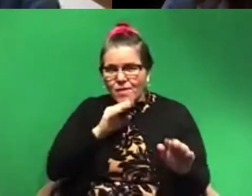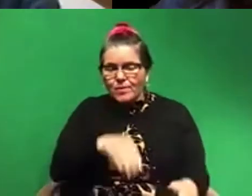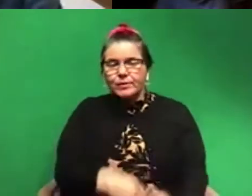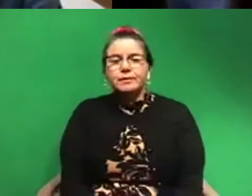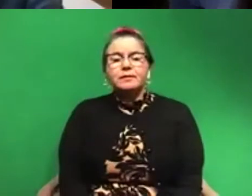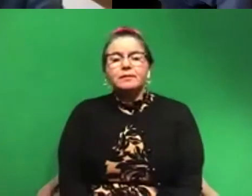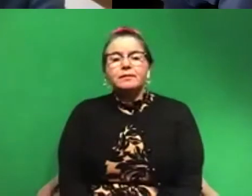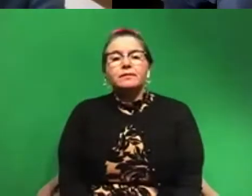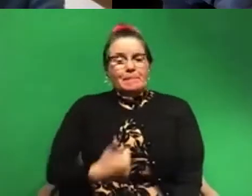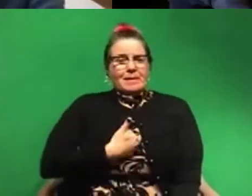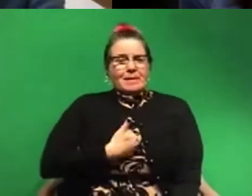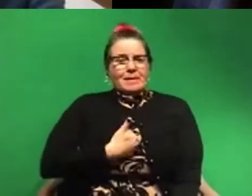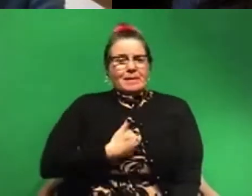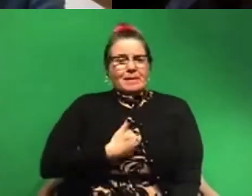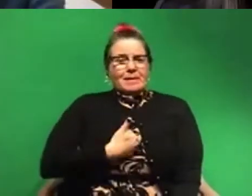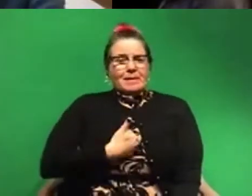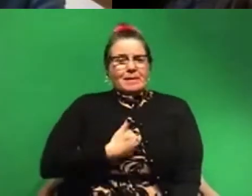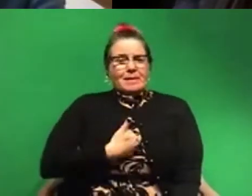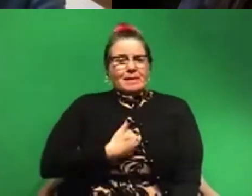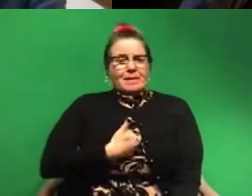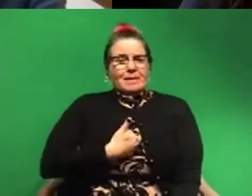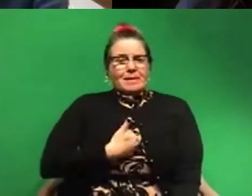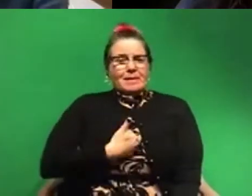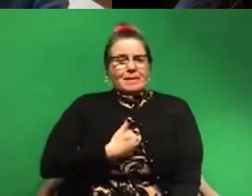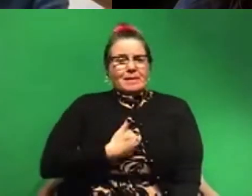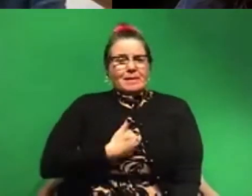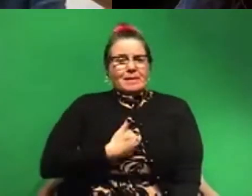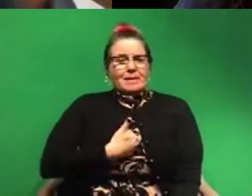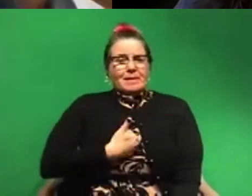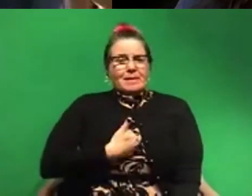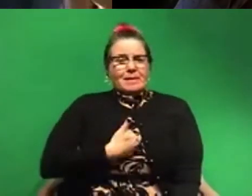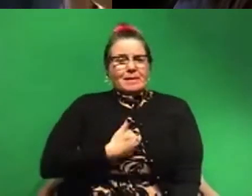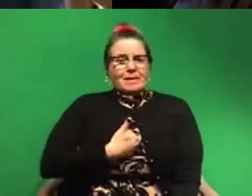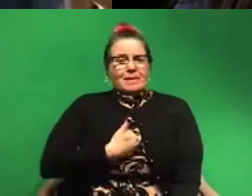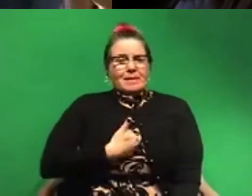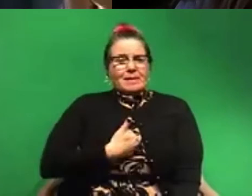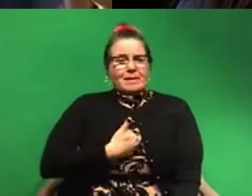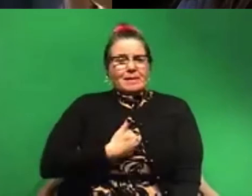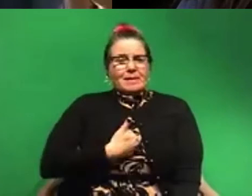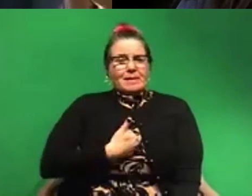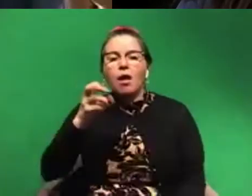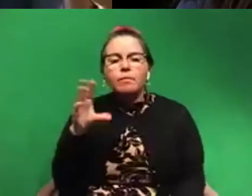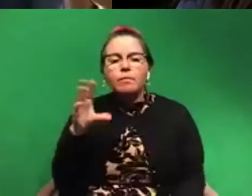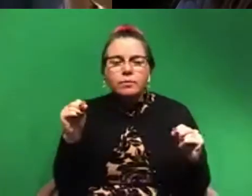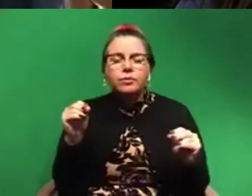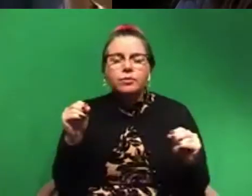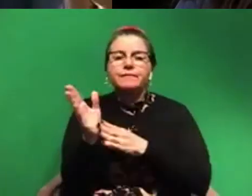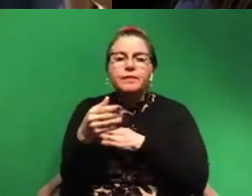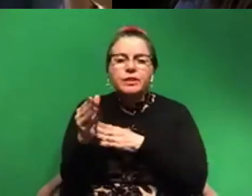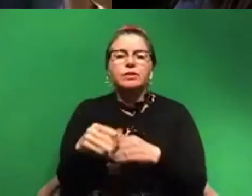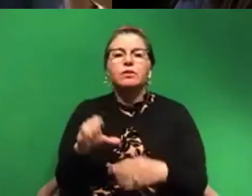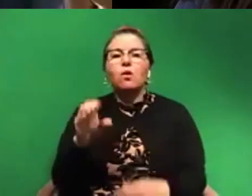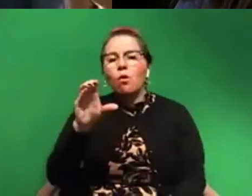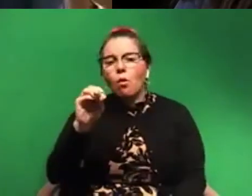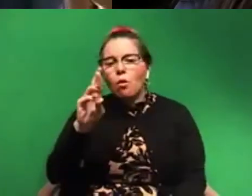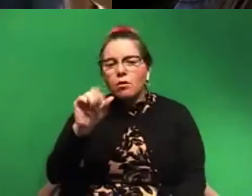Um, and so you tend to see big things like lobsters or fish or hot corals, things like that. Um, what we tend to